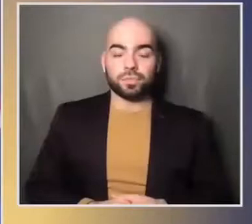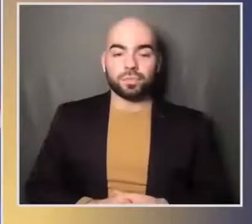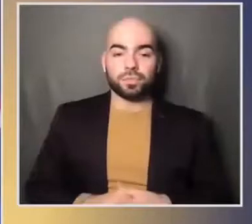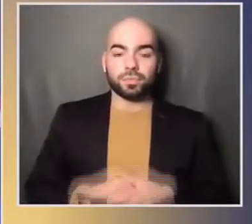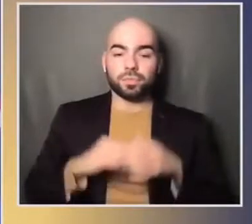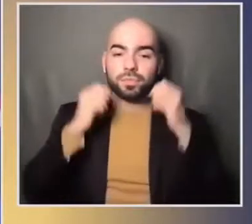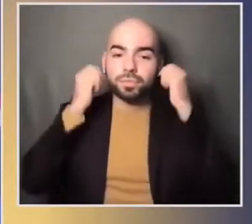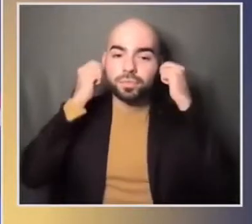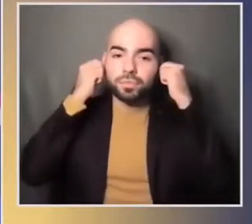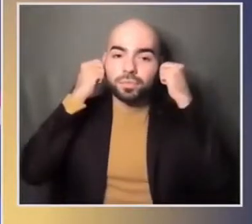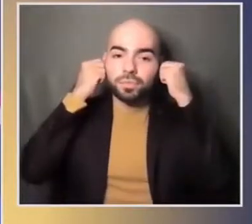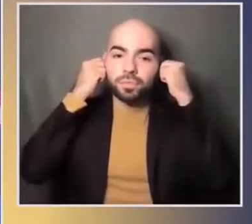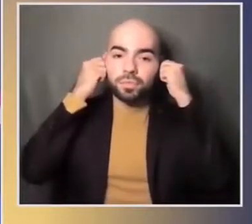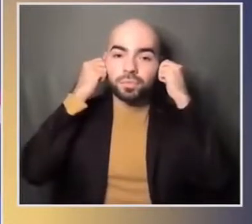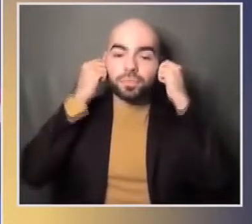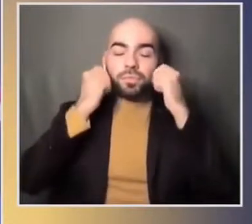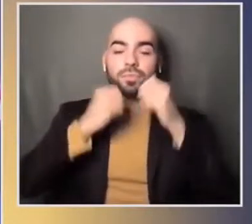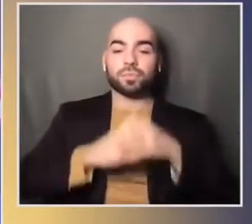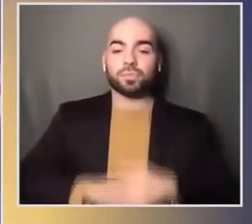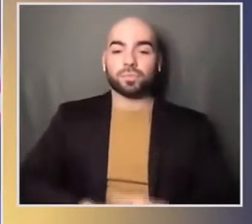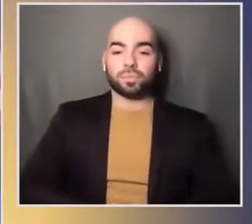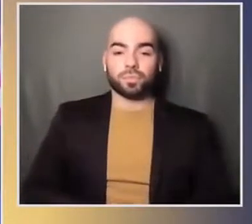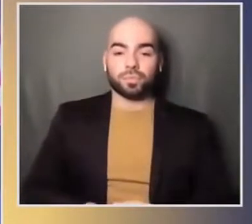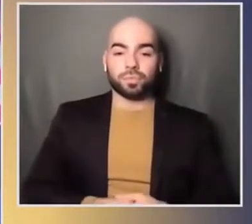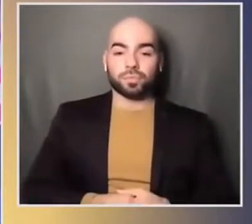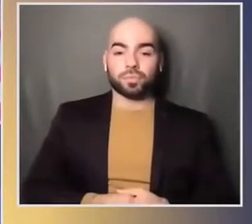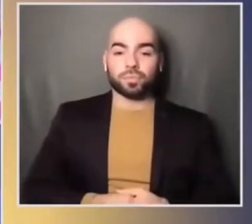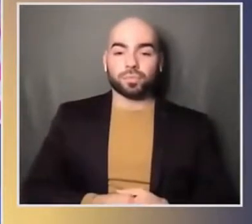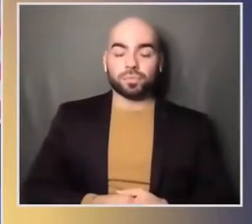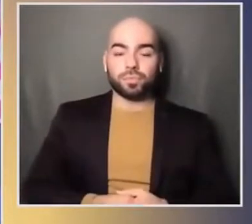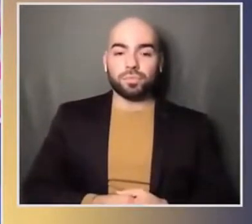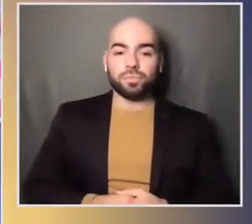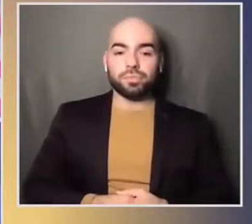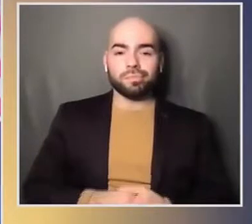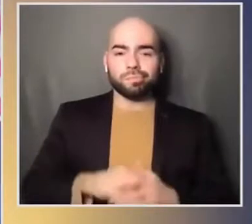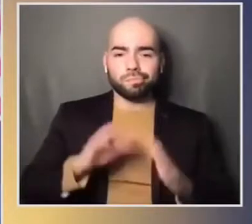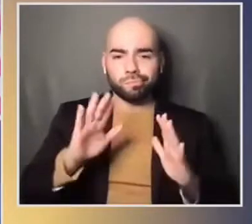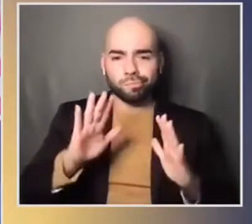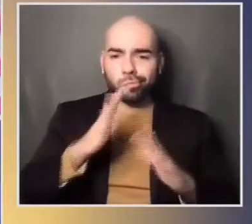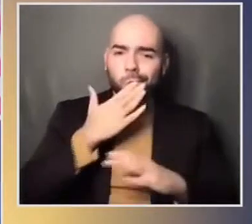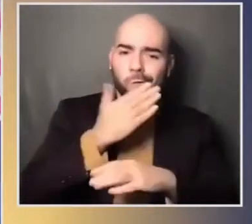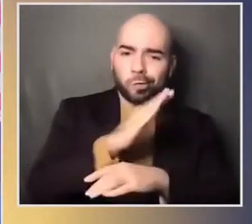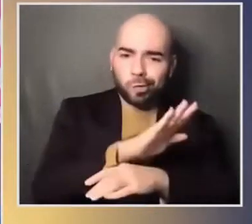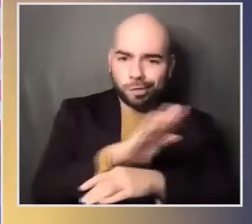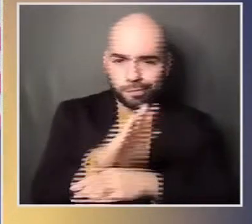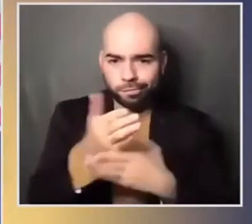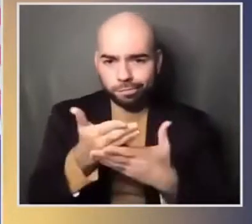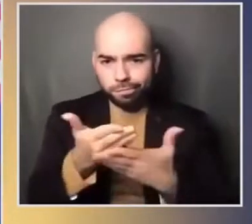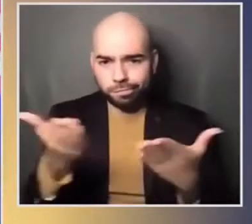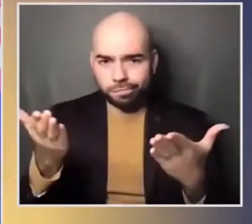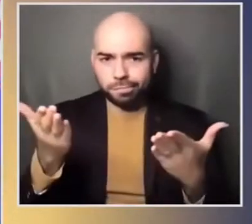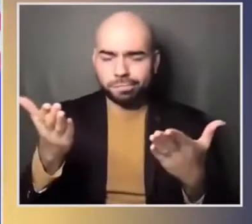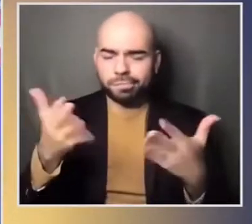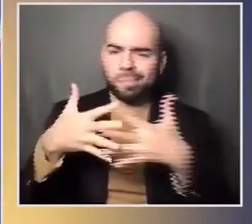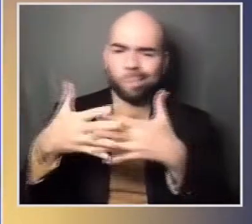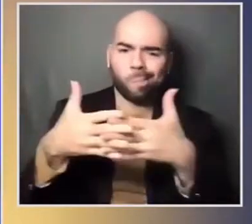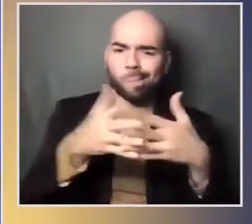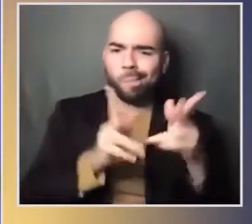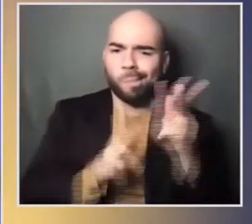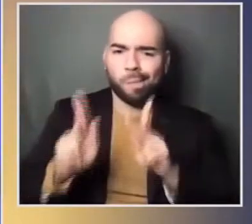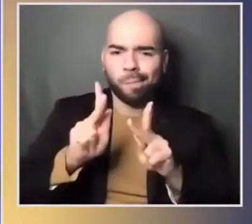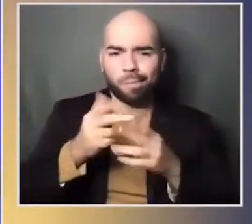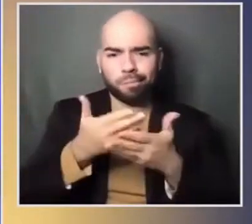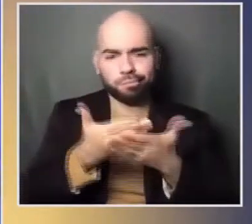breaking news the former vice president joe biden will become the fourth sixth u.s president the projection